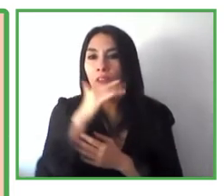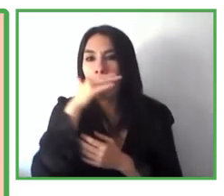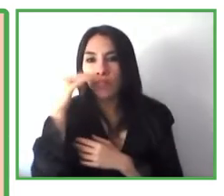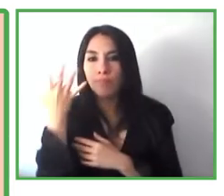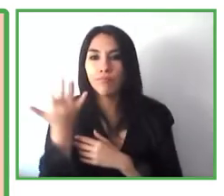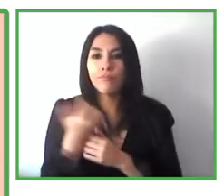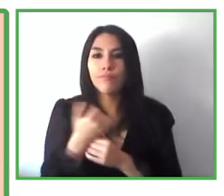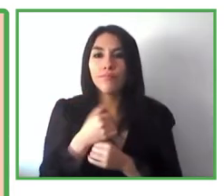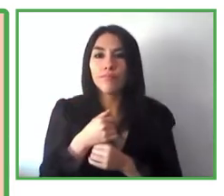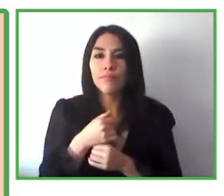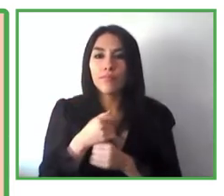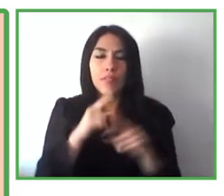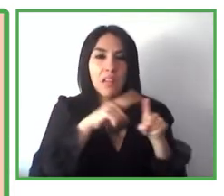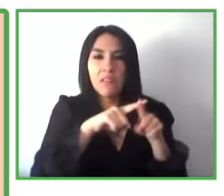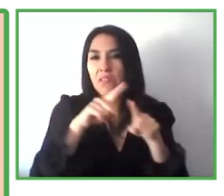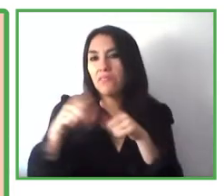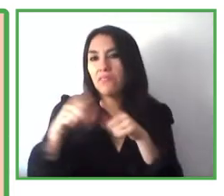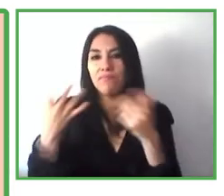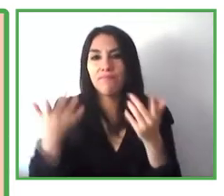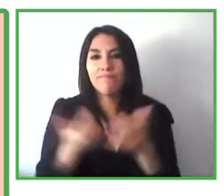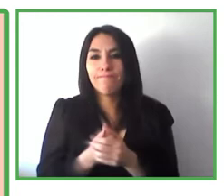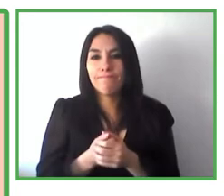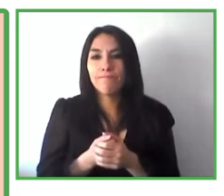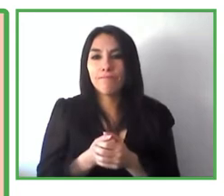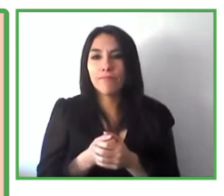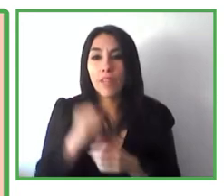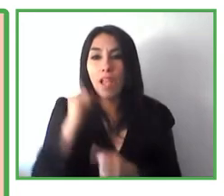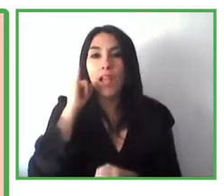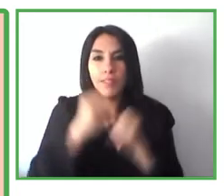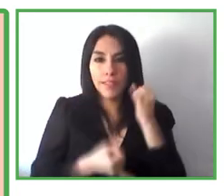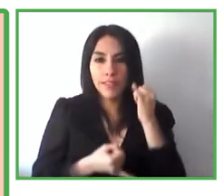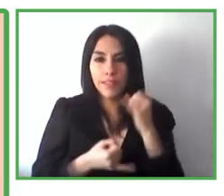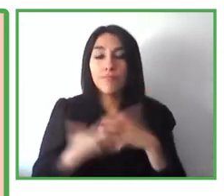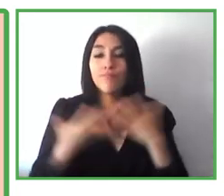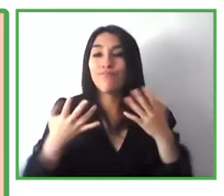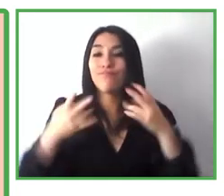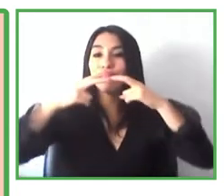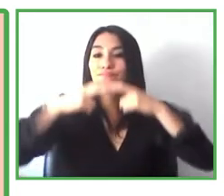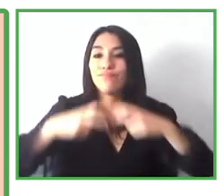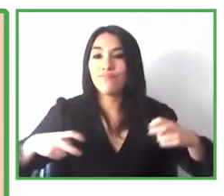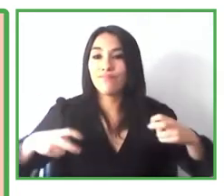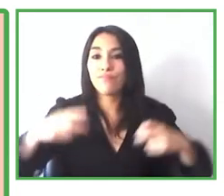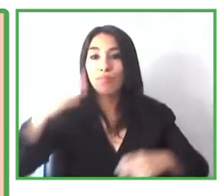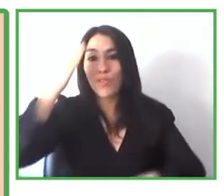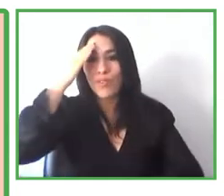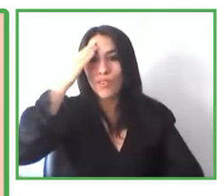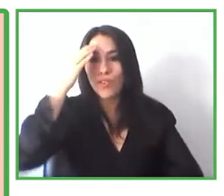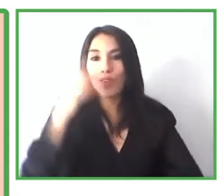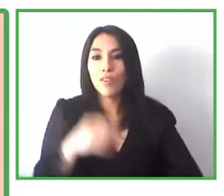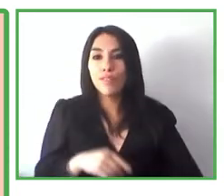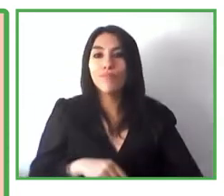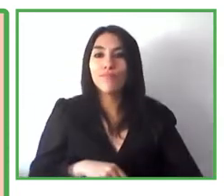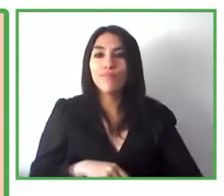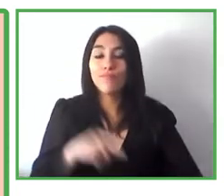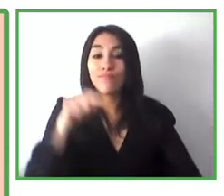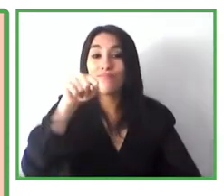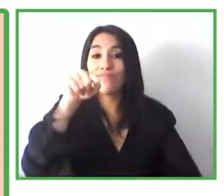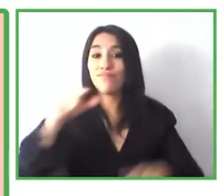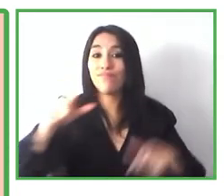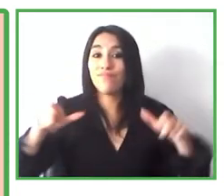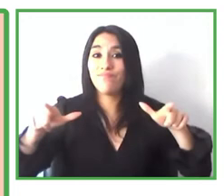sense, everything. So at the end of the analysis, we sort of have a snapshot of what the space looks like, what type of